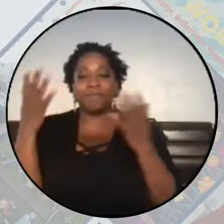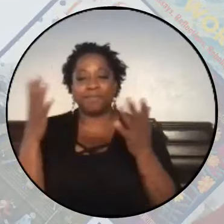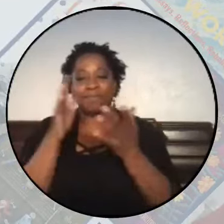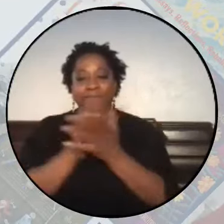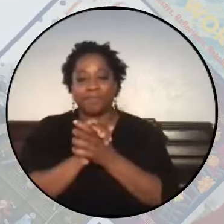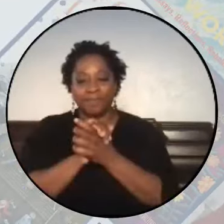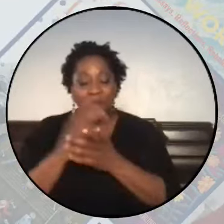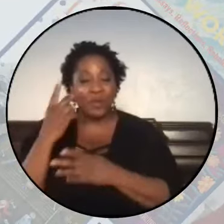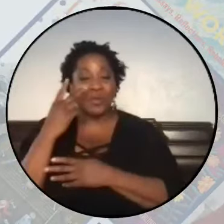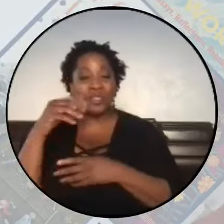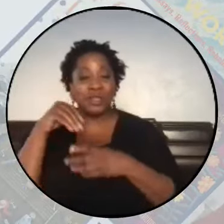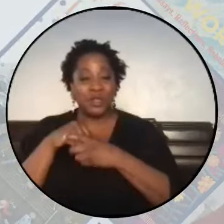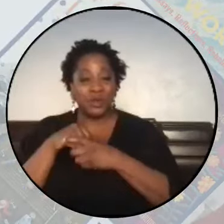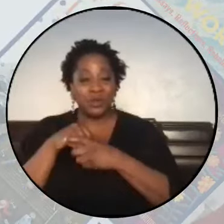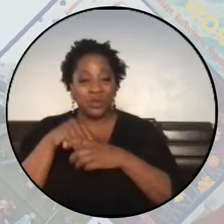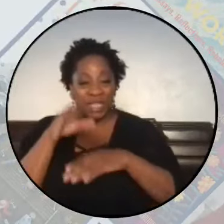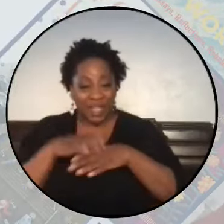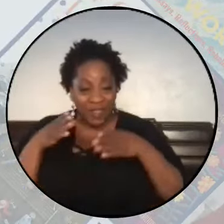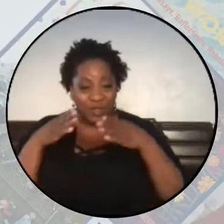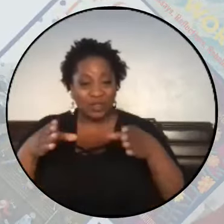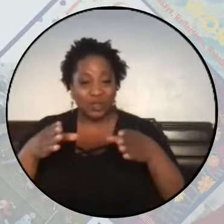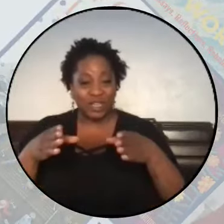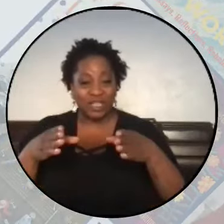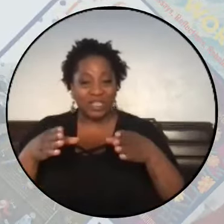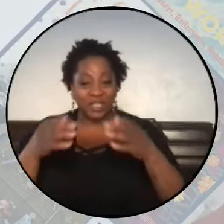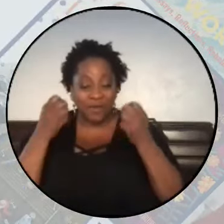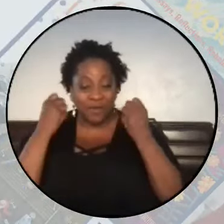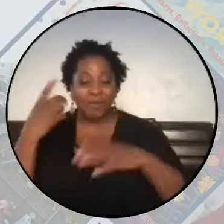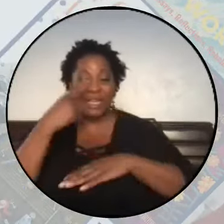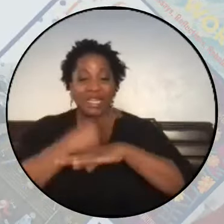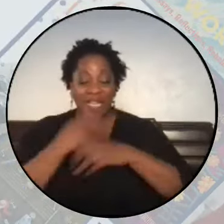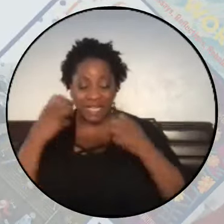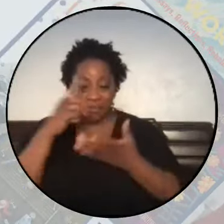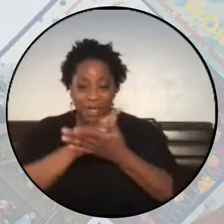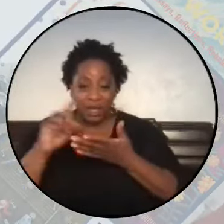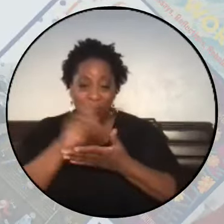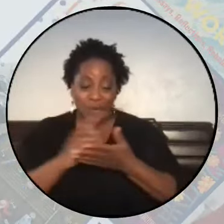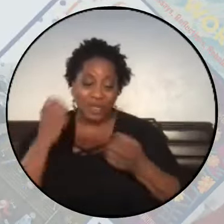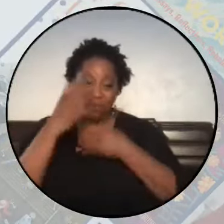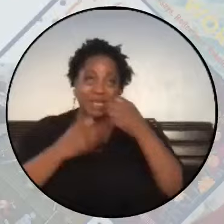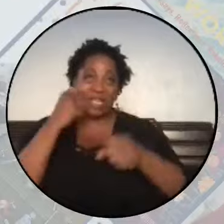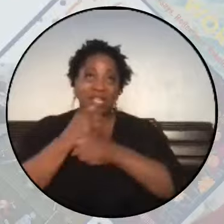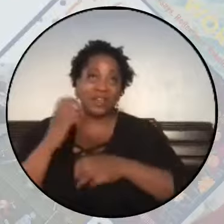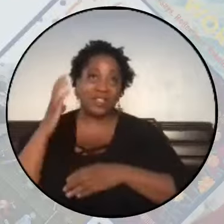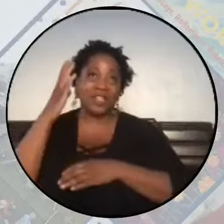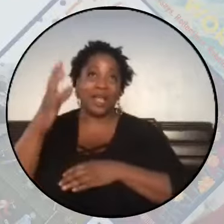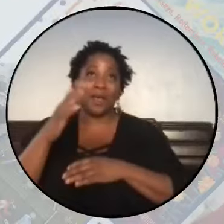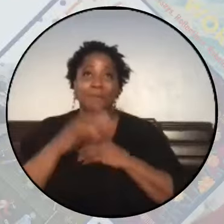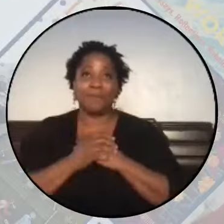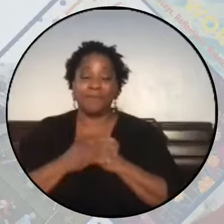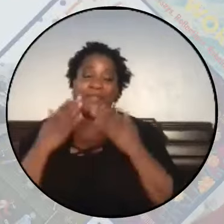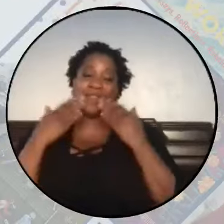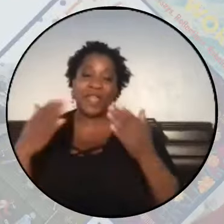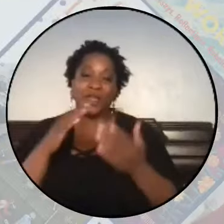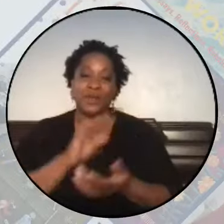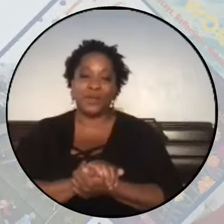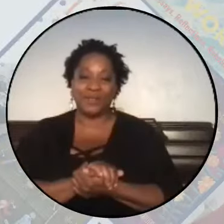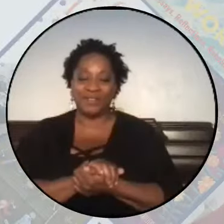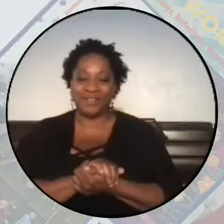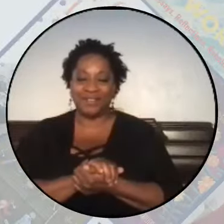and we'll see you in the streets for many, many days and many weeks and many years to come. Thank you.